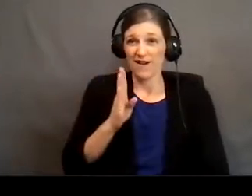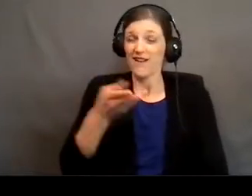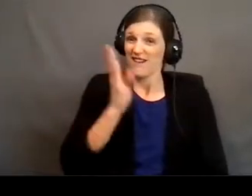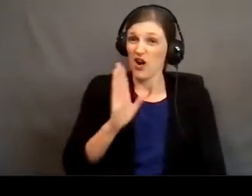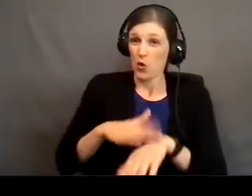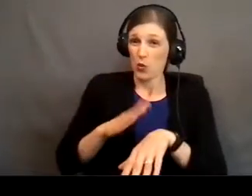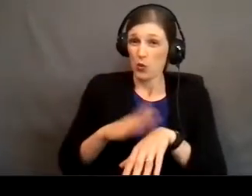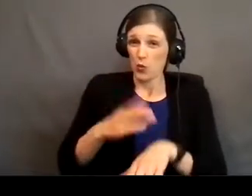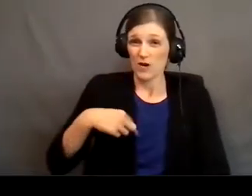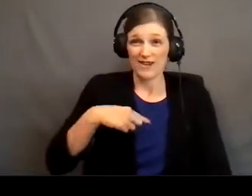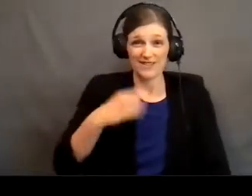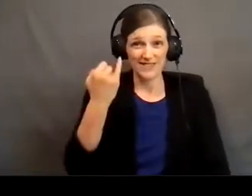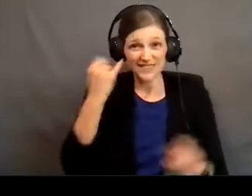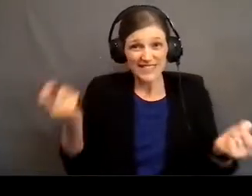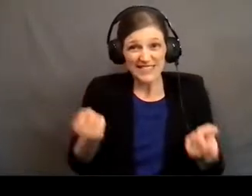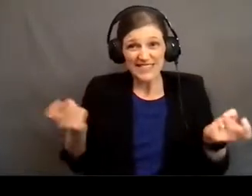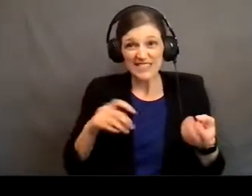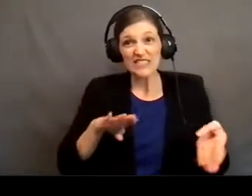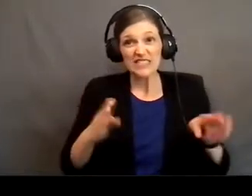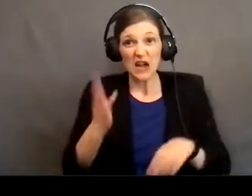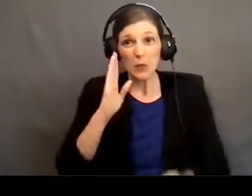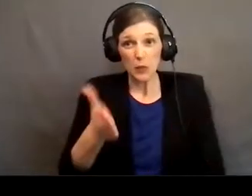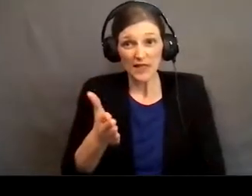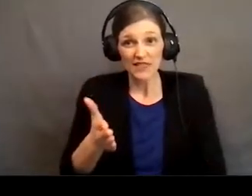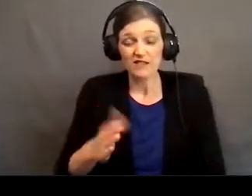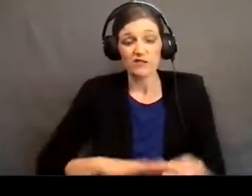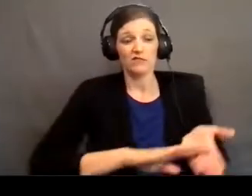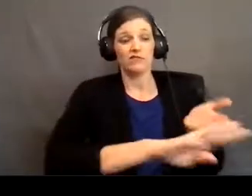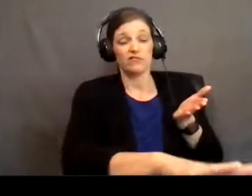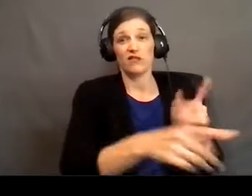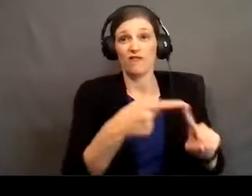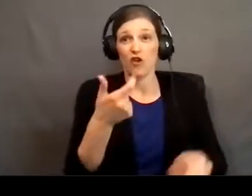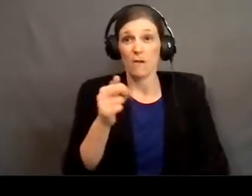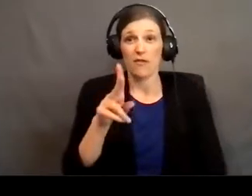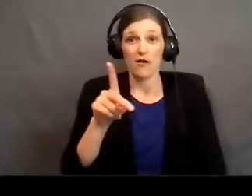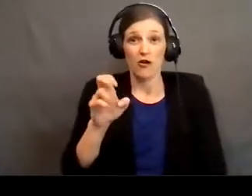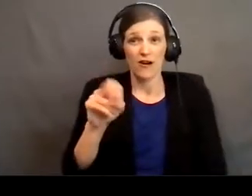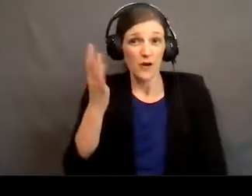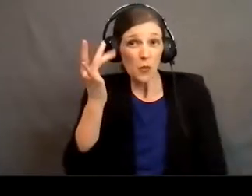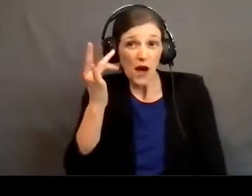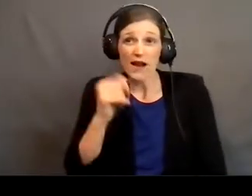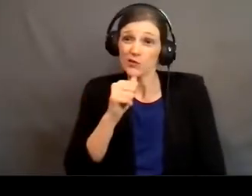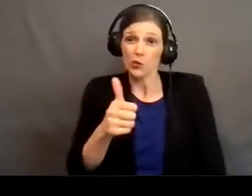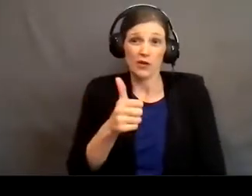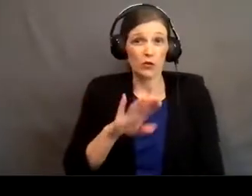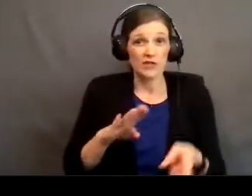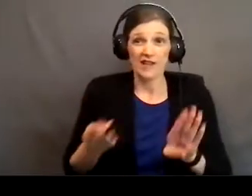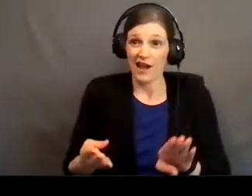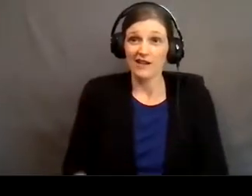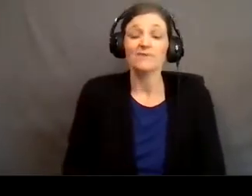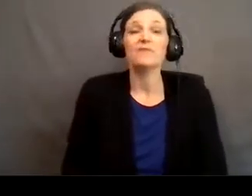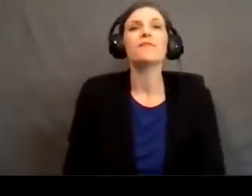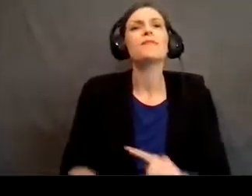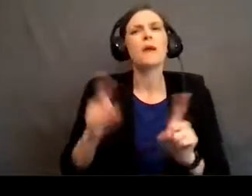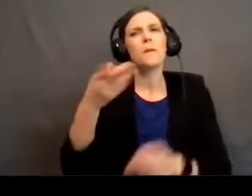sin we will die so He banished us from the garden so that we wouldn't die. But God